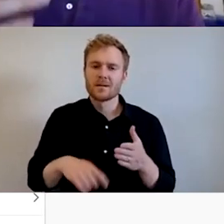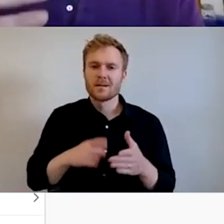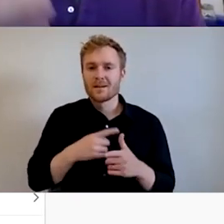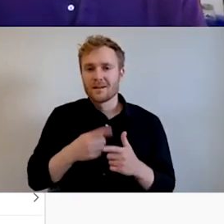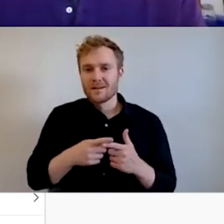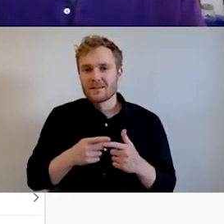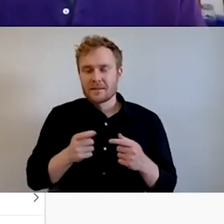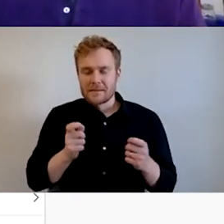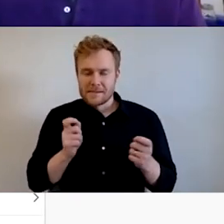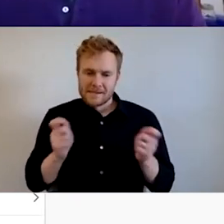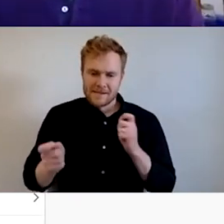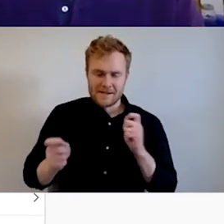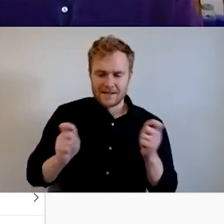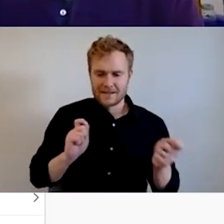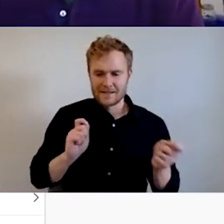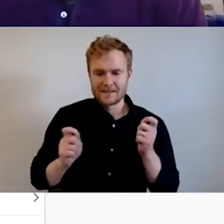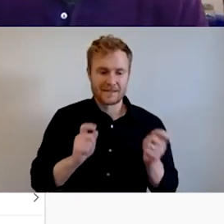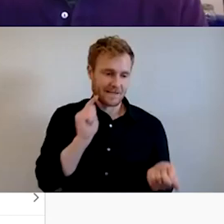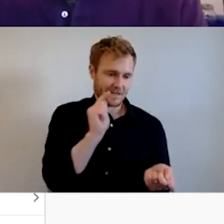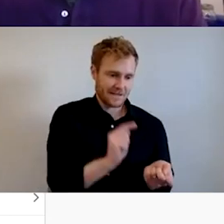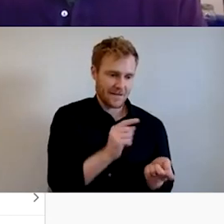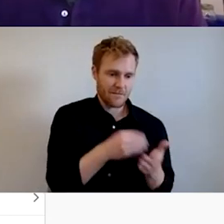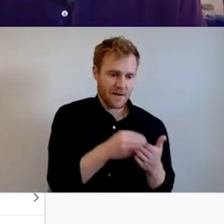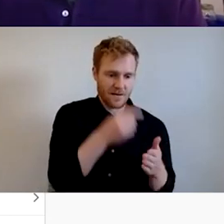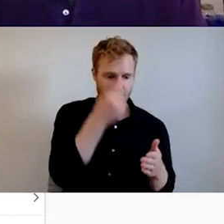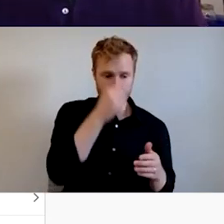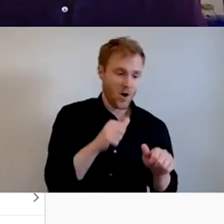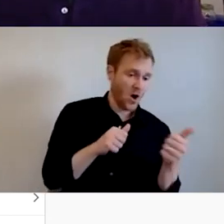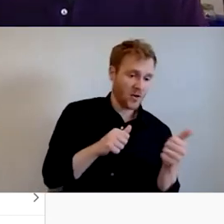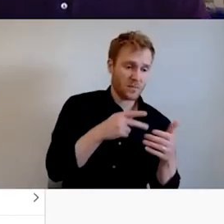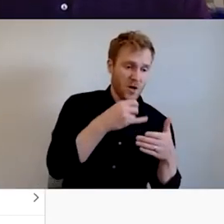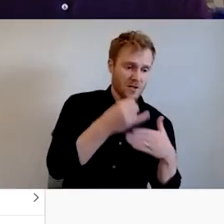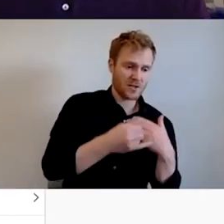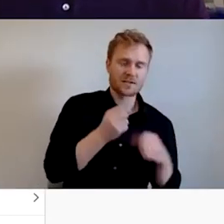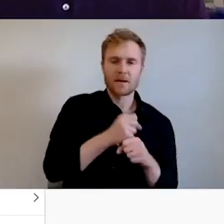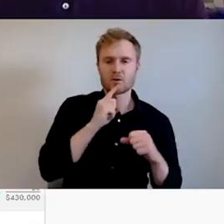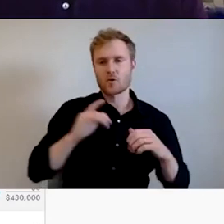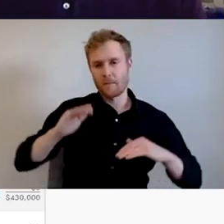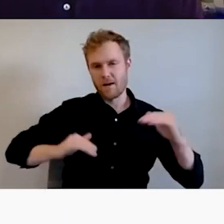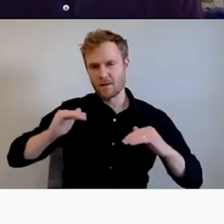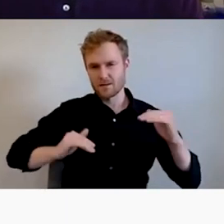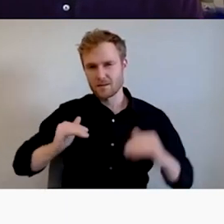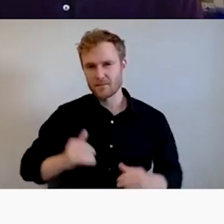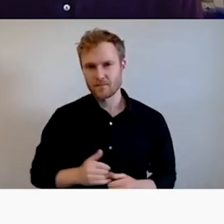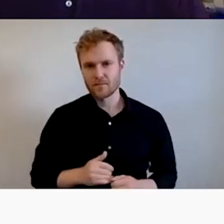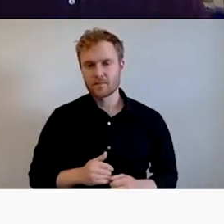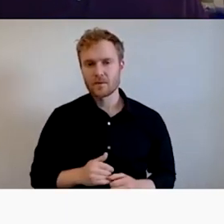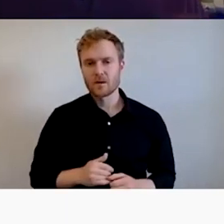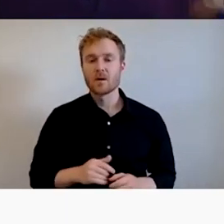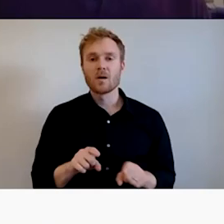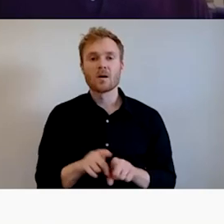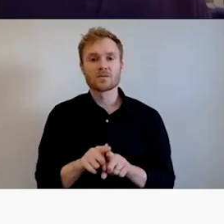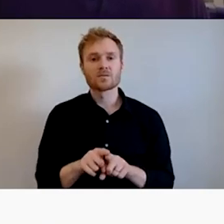the revenue side or decrease the budget for another project to make sure that you stay balanced. Each one of these also allows the opportunity to comment.